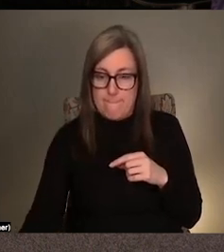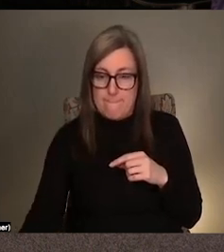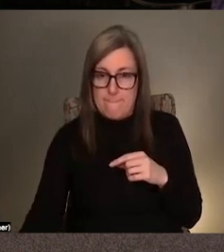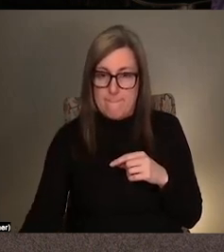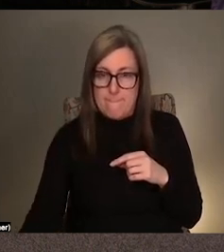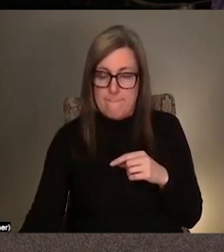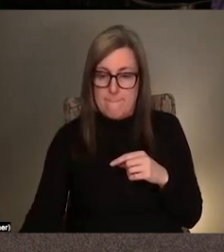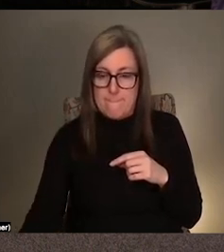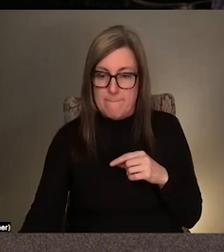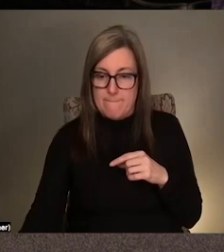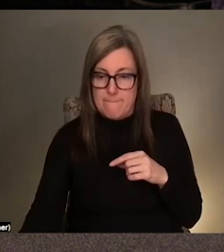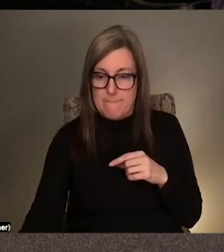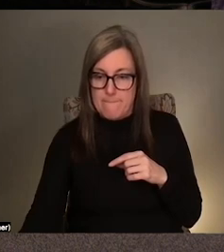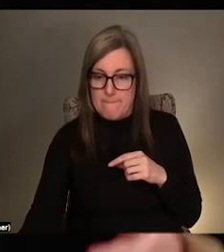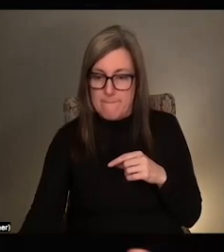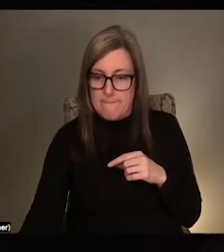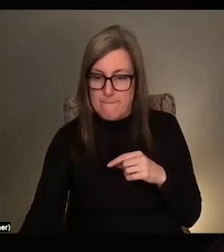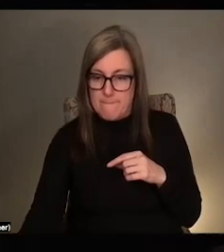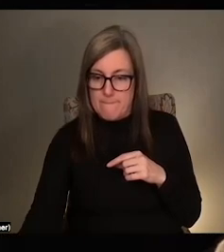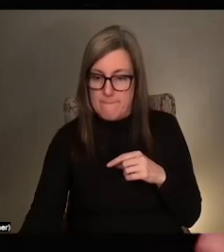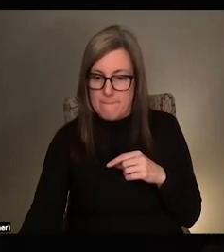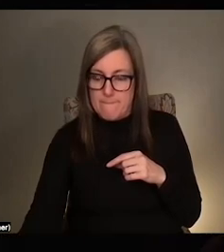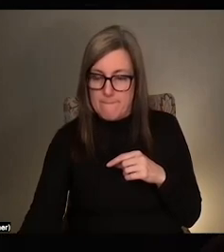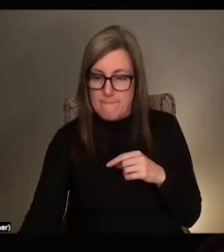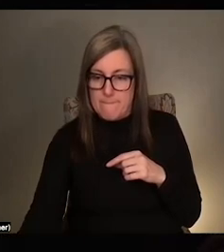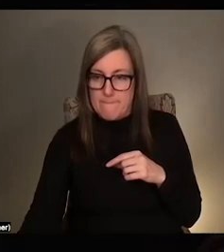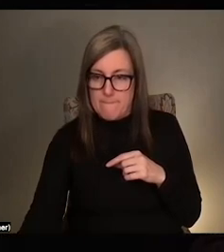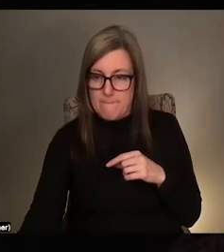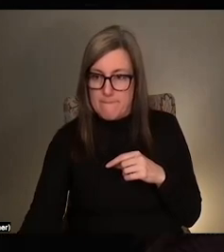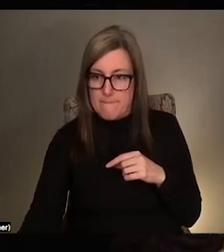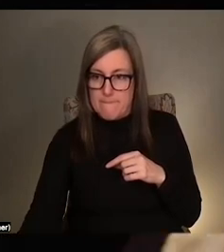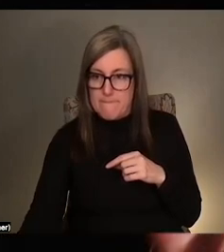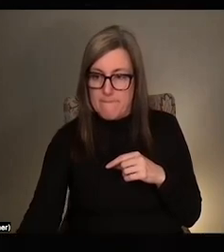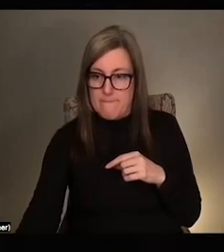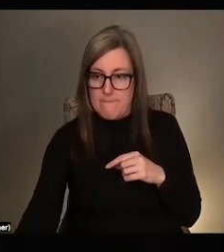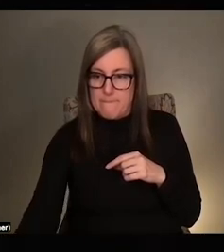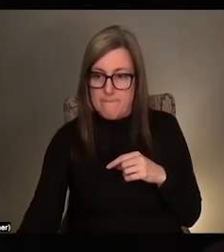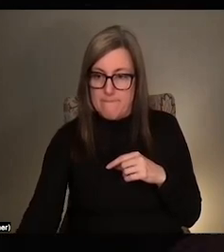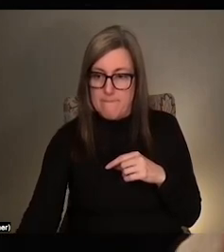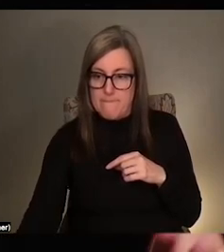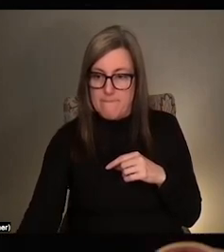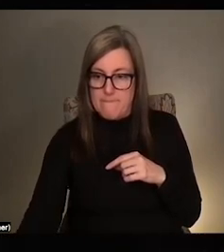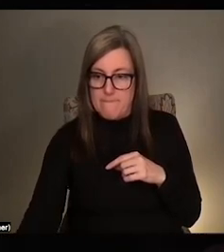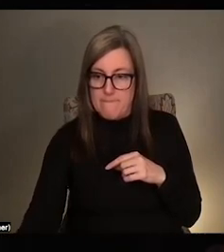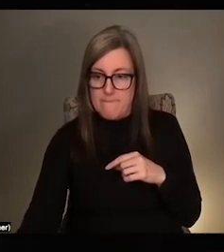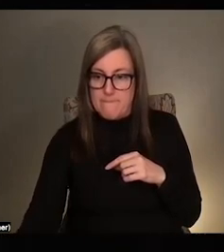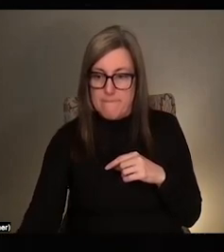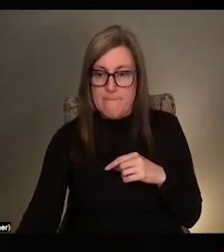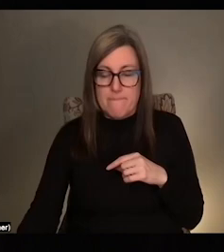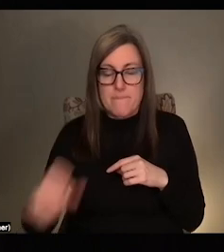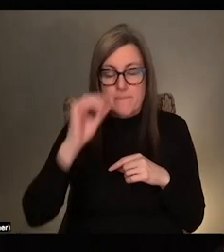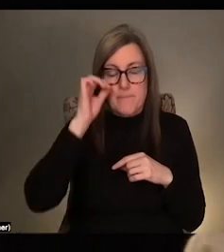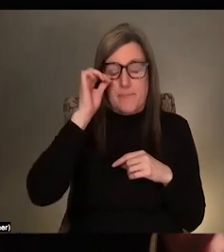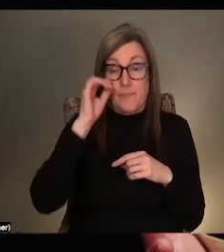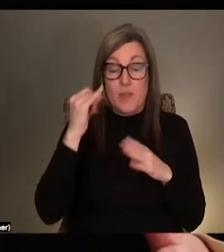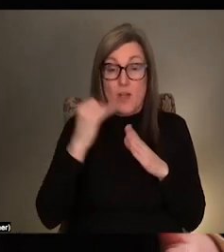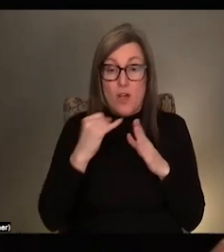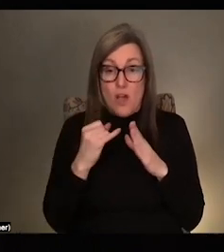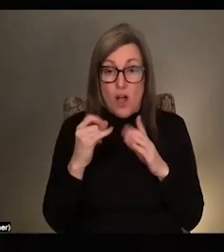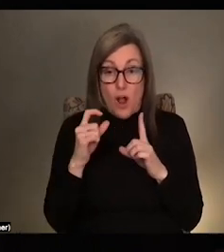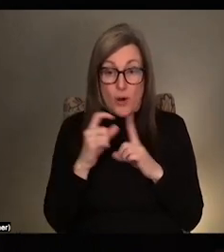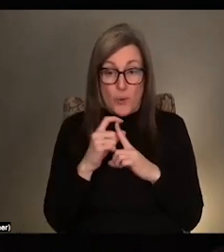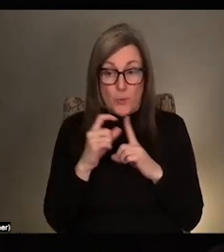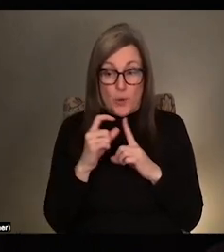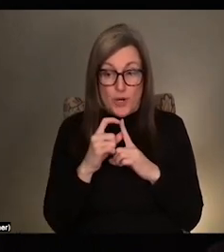access is an interesting way to think through that because access makes artworks like necessarily like iterative.